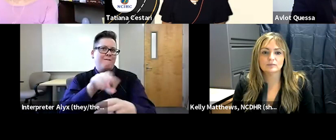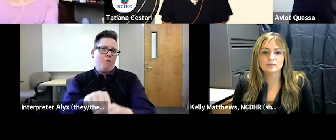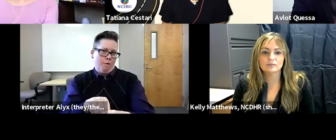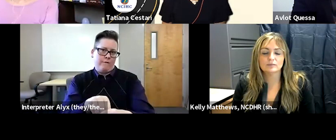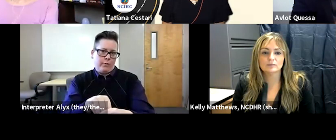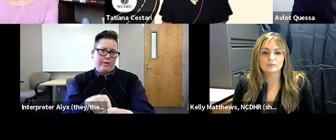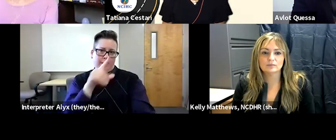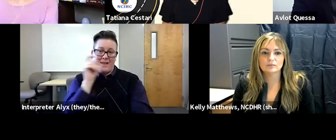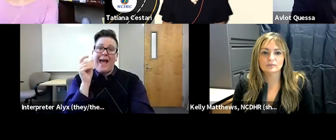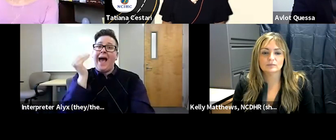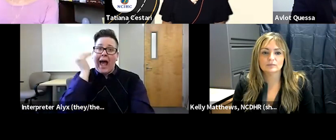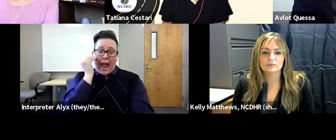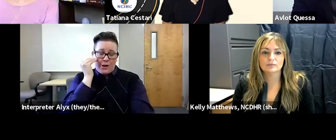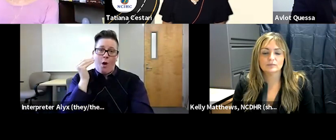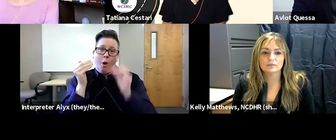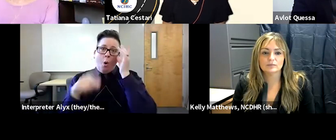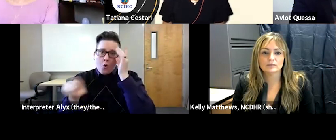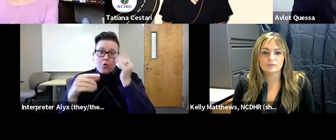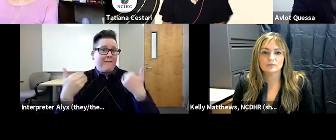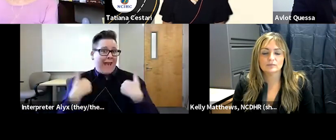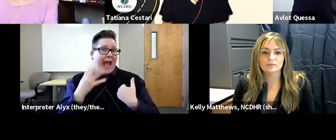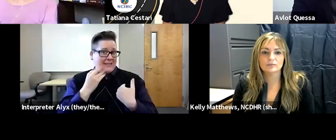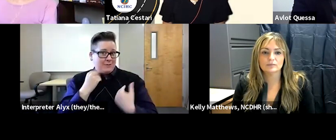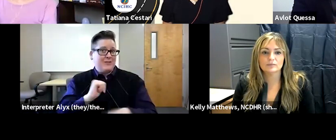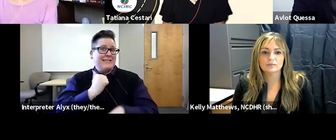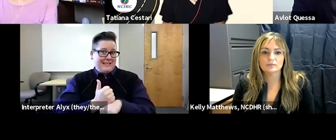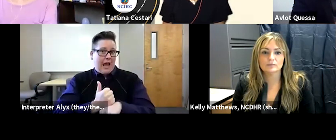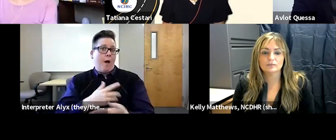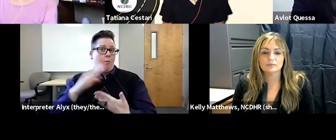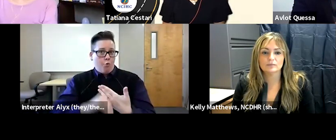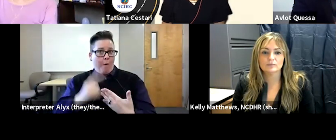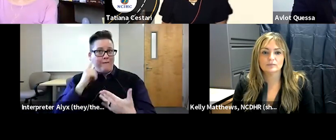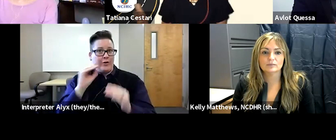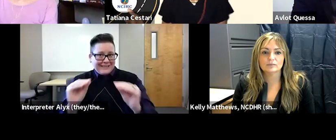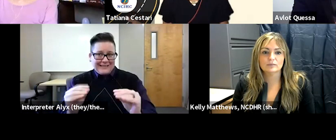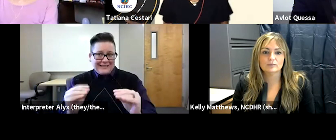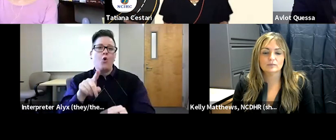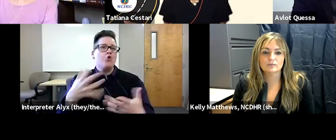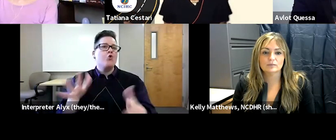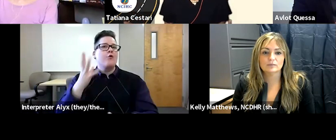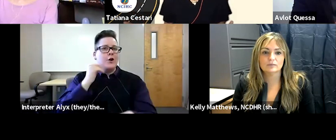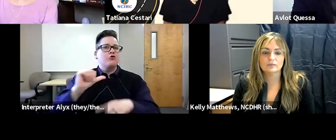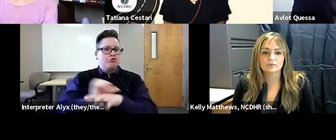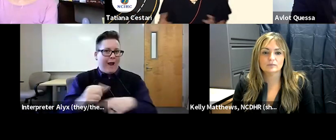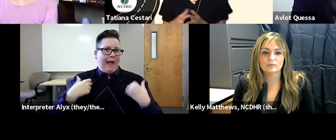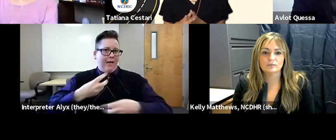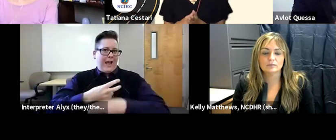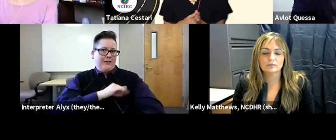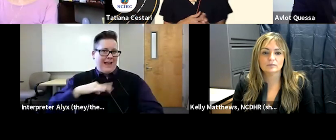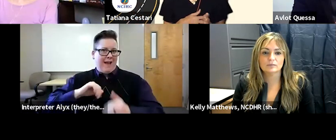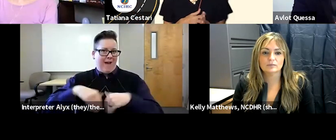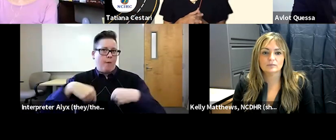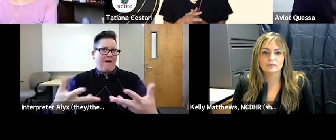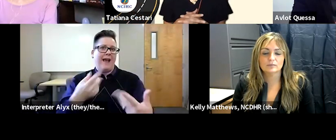because i know you've you've had the experience in setting up programs for instruction or have trained healthcare staff about providing effective